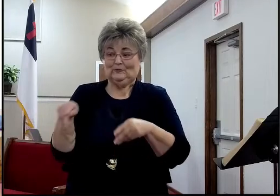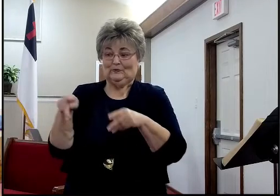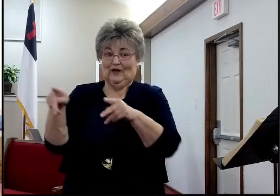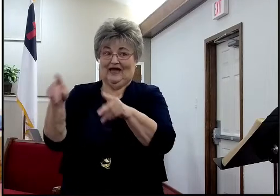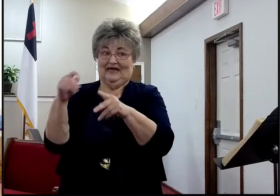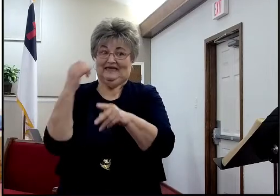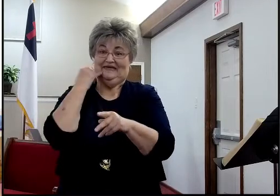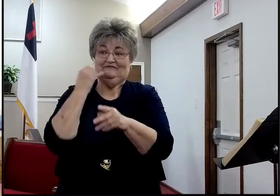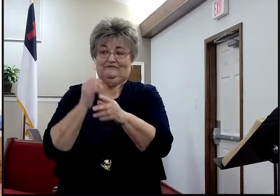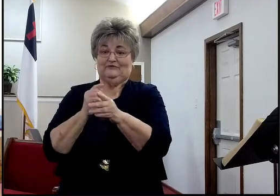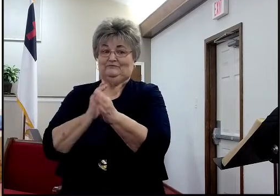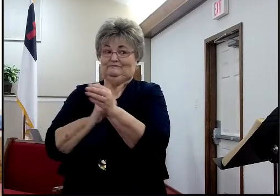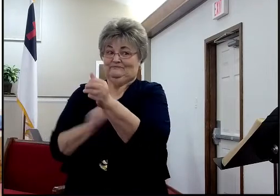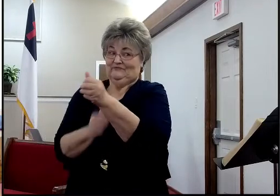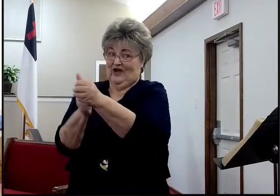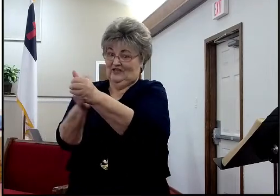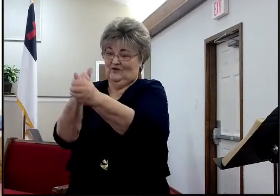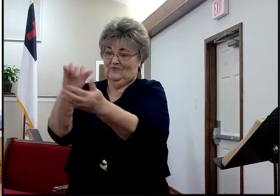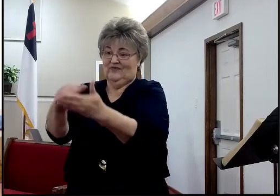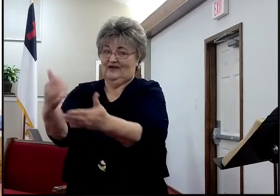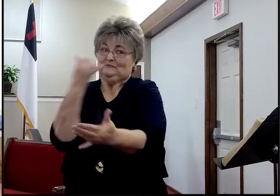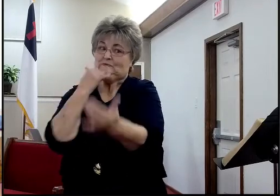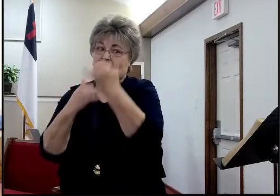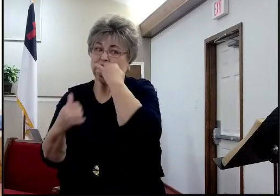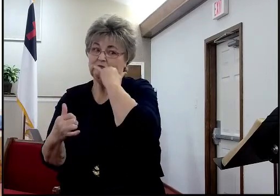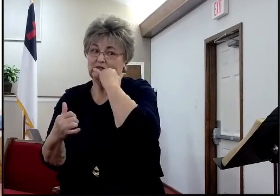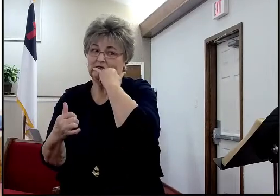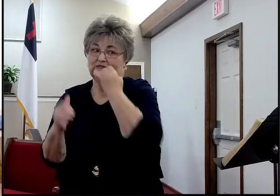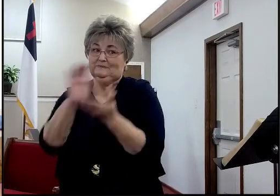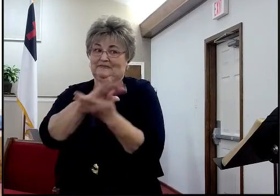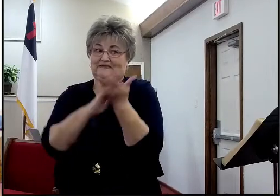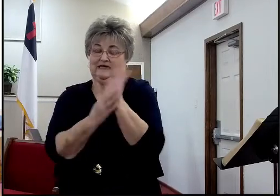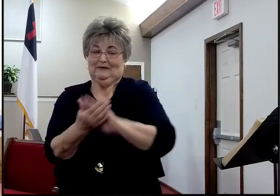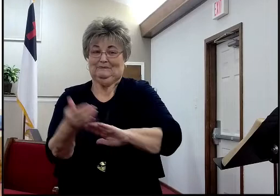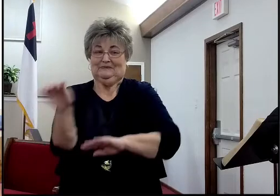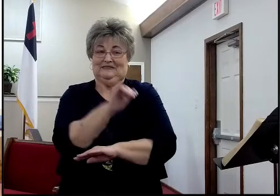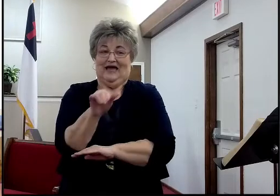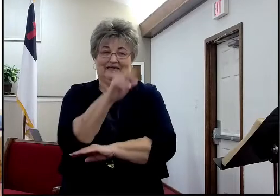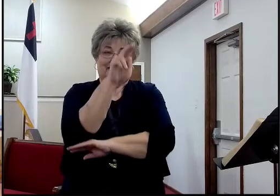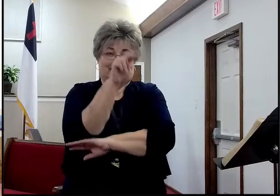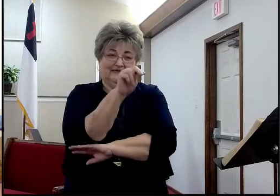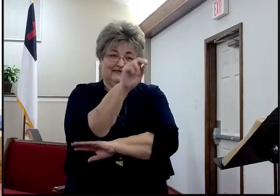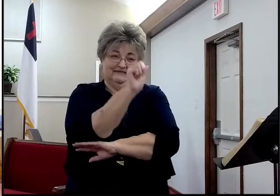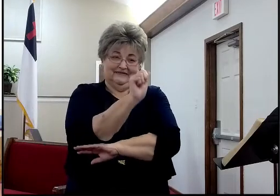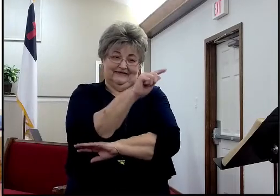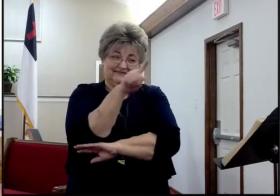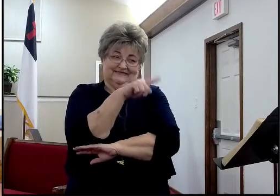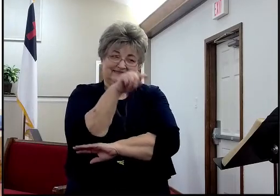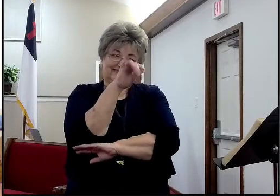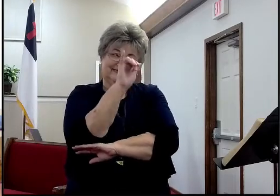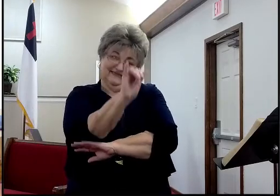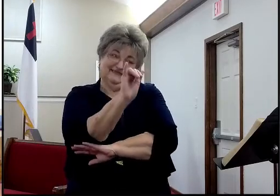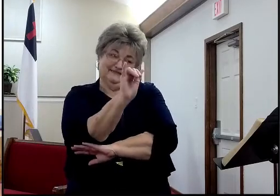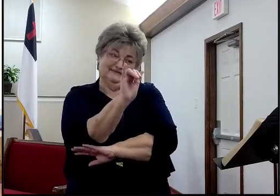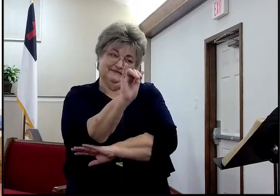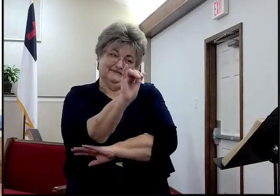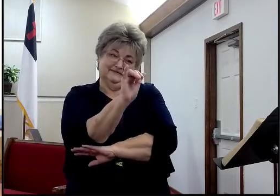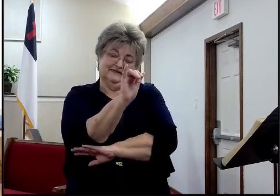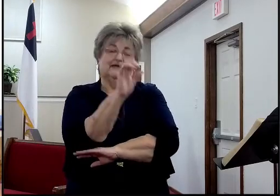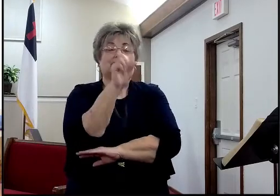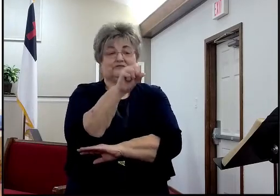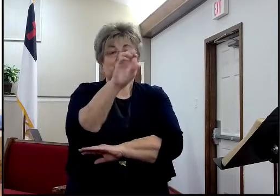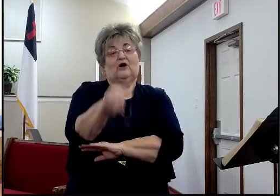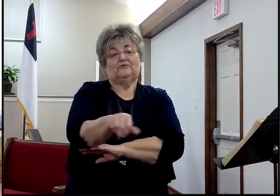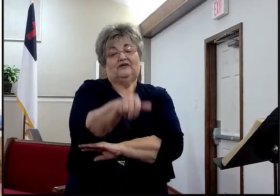you see where I'm going, you can't do that, that has been taught, and so, the